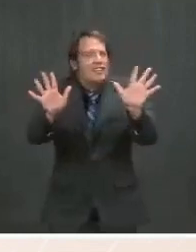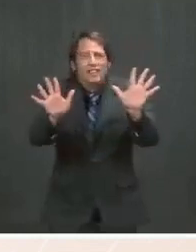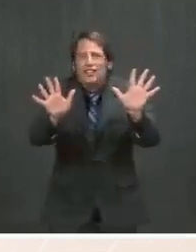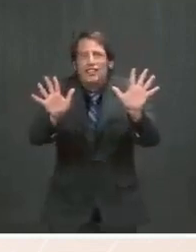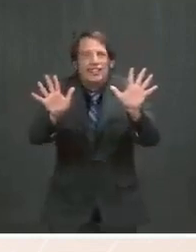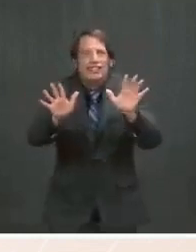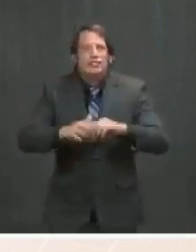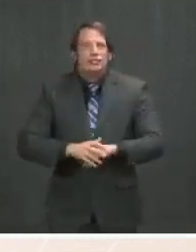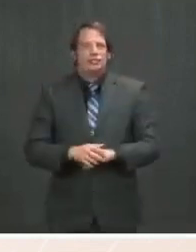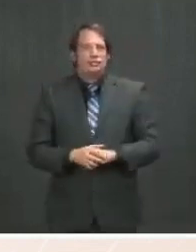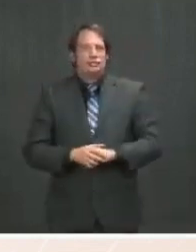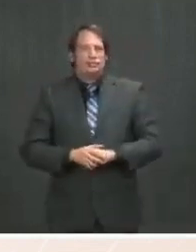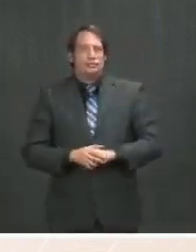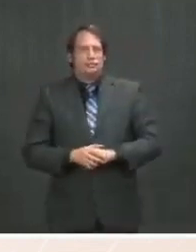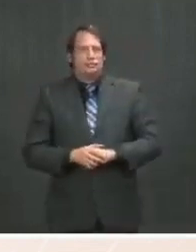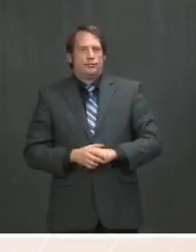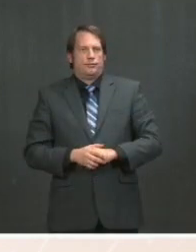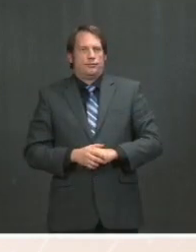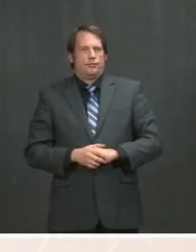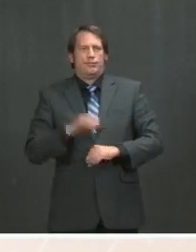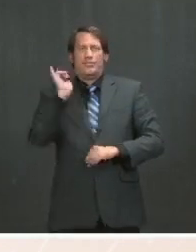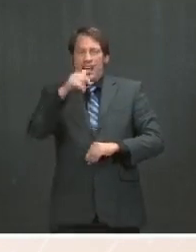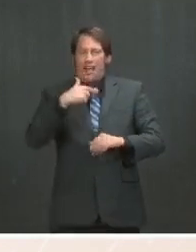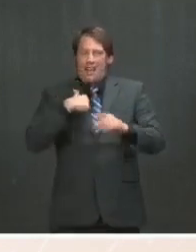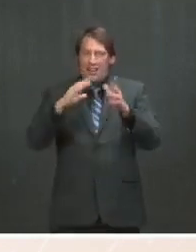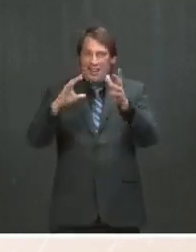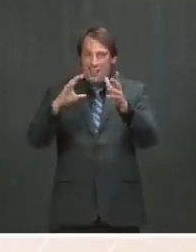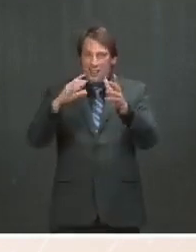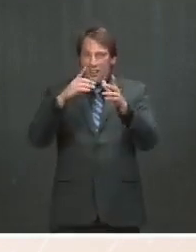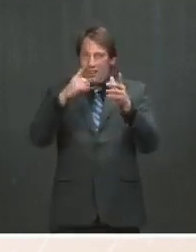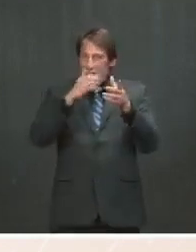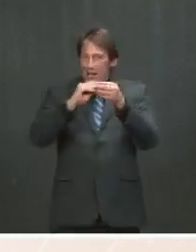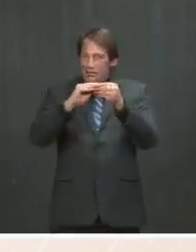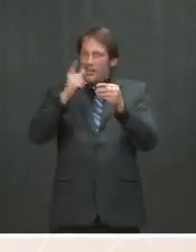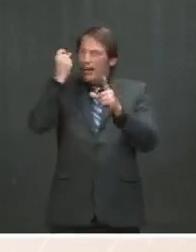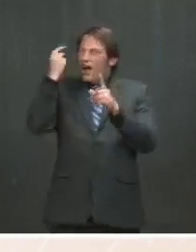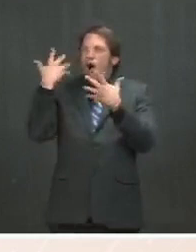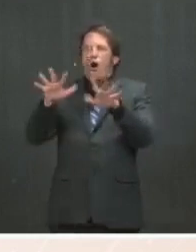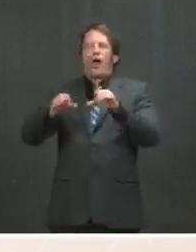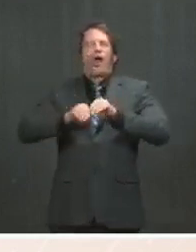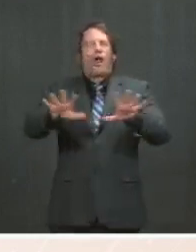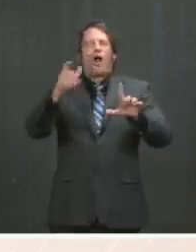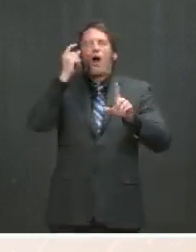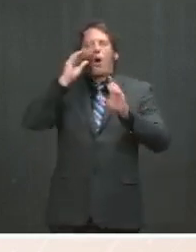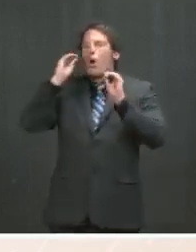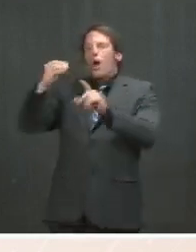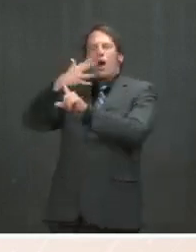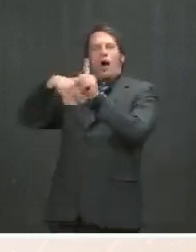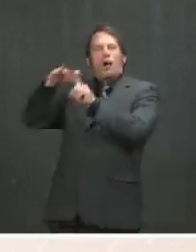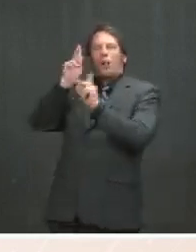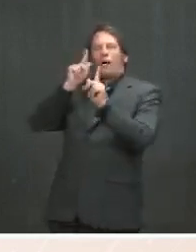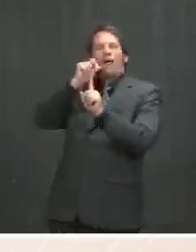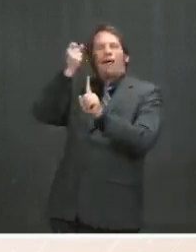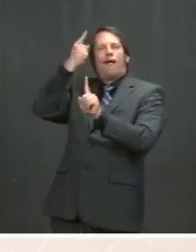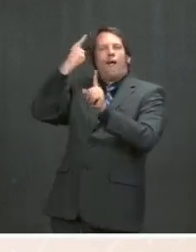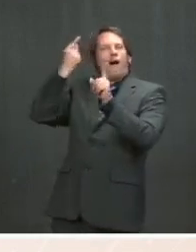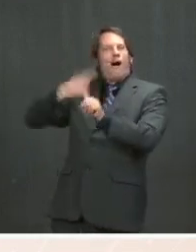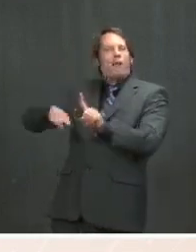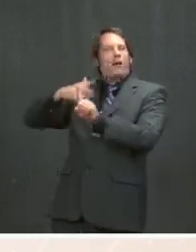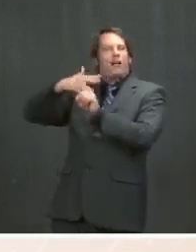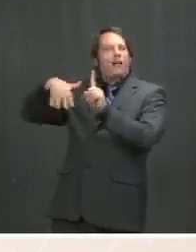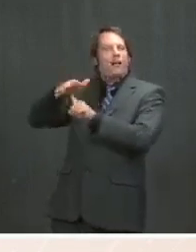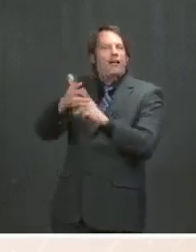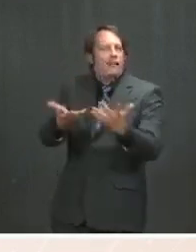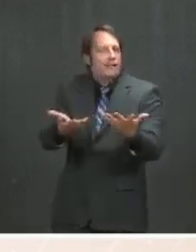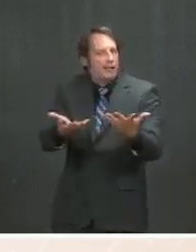And Mitch McConnell says that we are witnessing a coordinated campaign by powerful and wealthy people to mislead and to